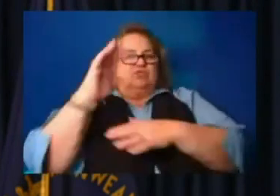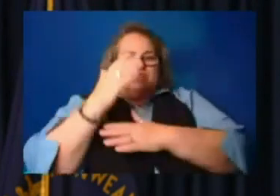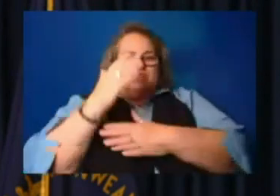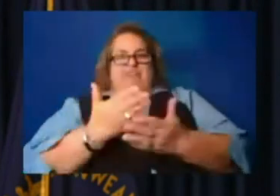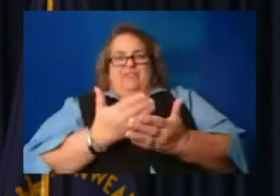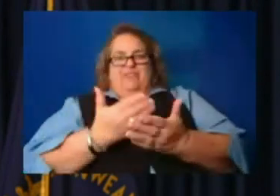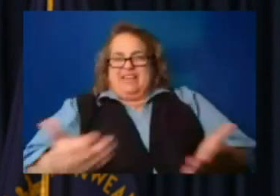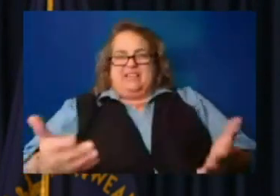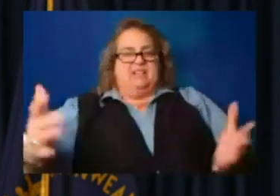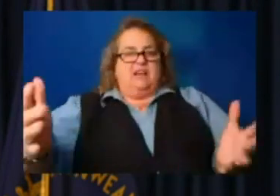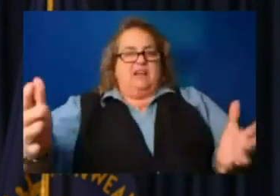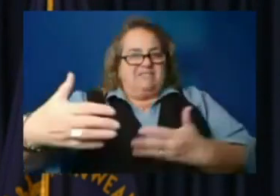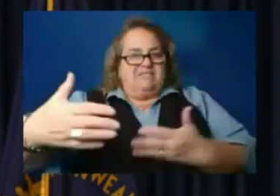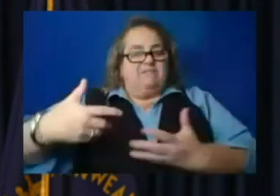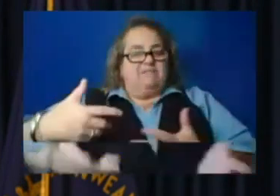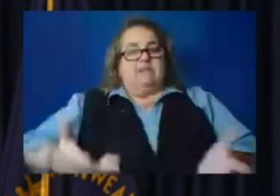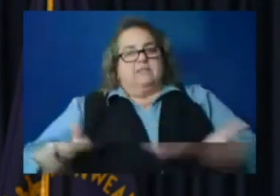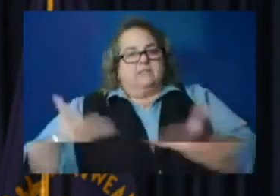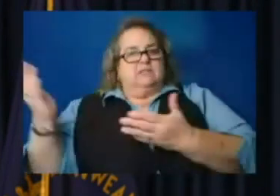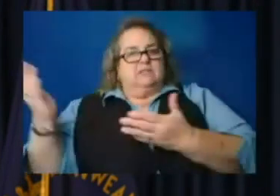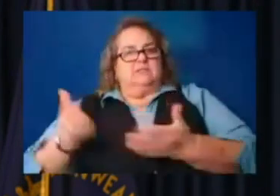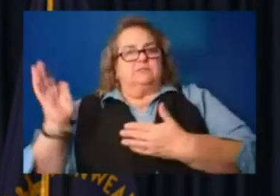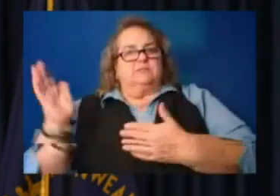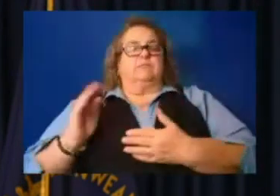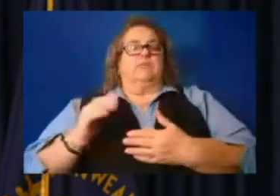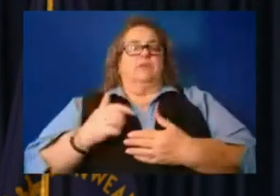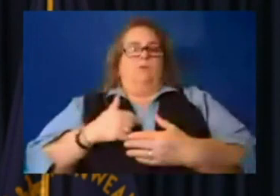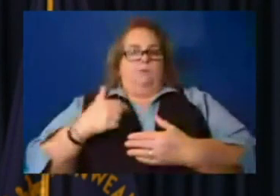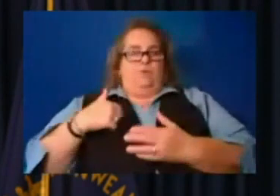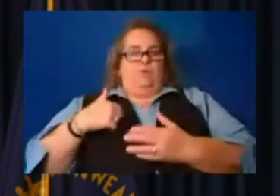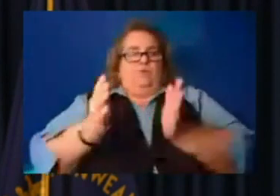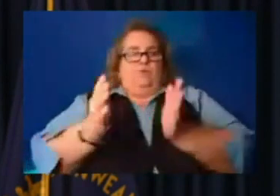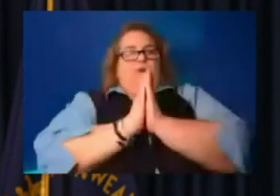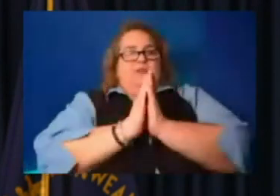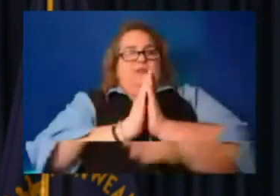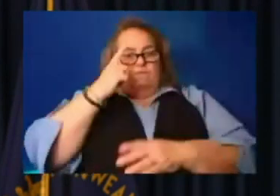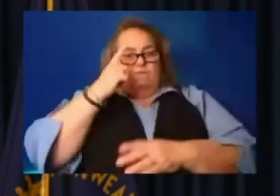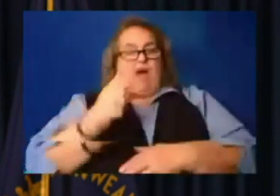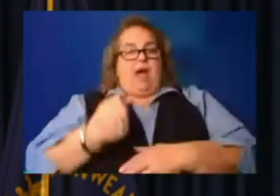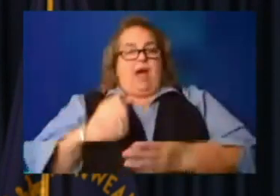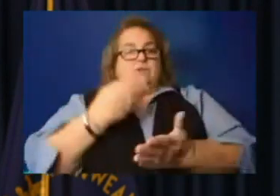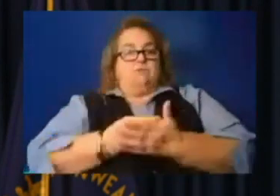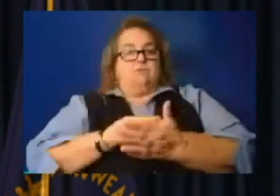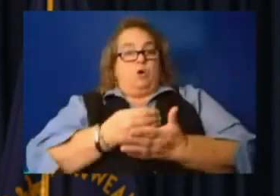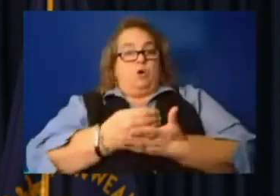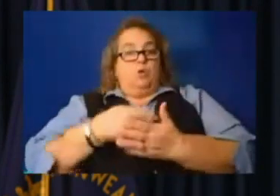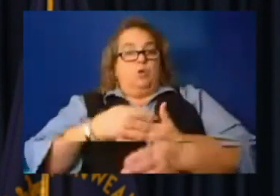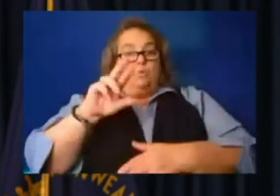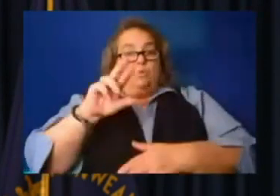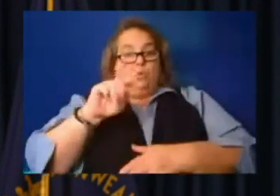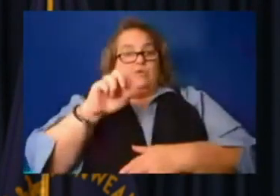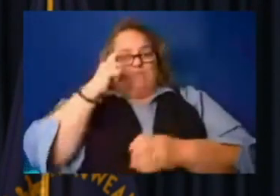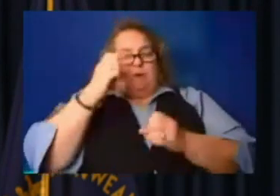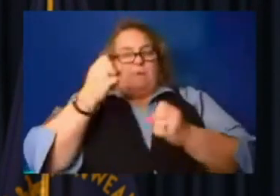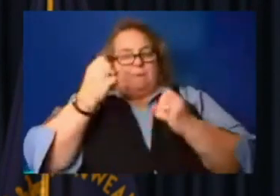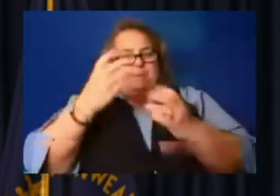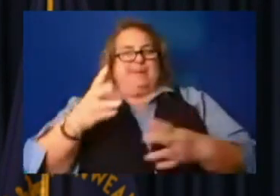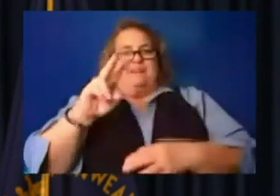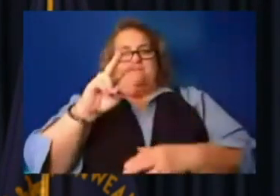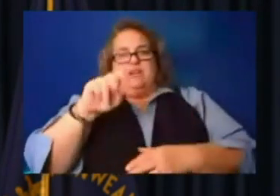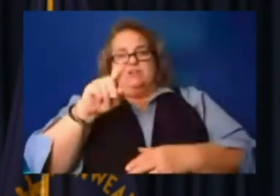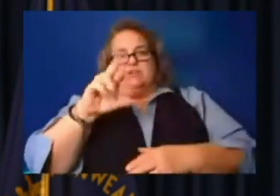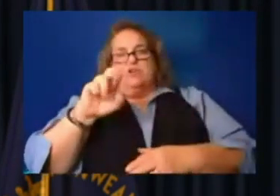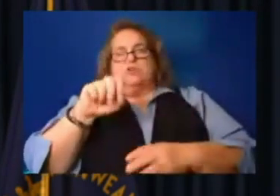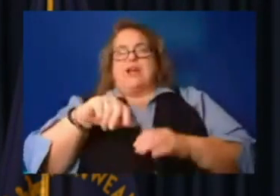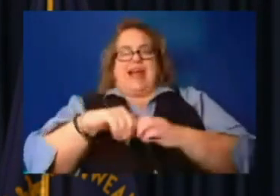Uh, quotes have gone out. Requests for quotes have gone out to dozens of potential vendors for debris removal. The cabinets coordinating